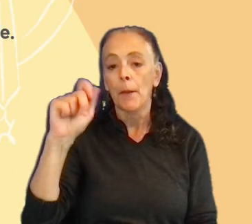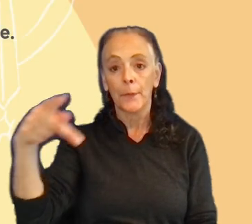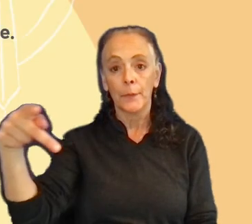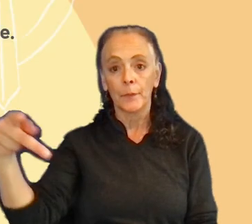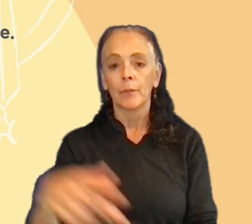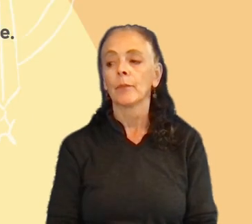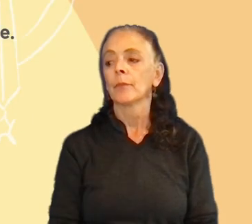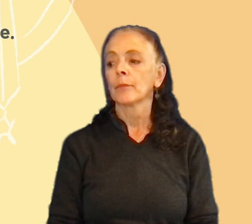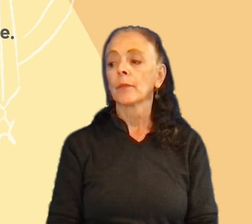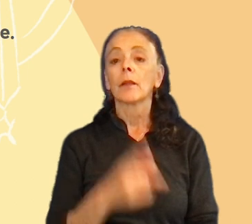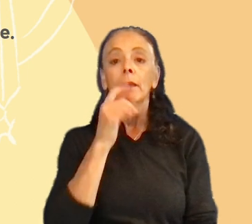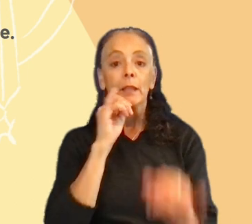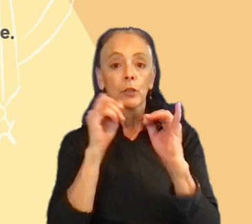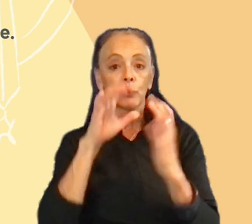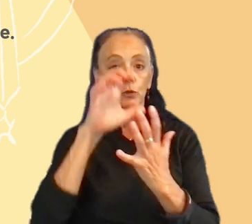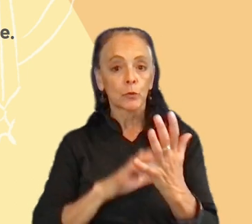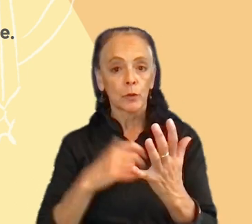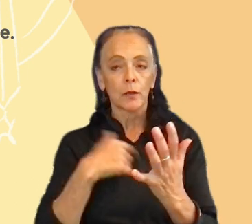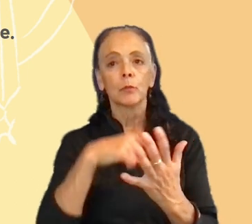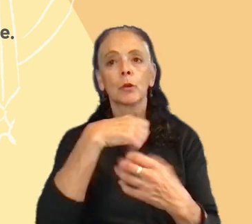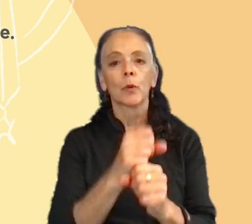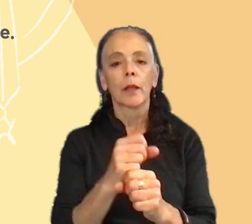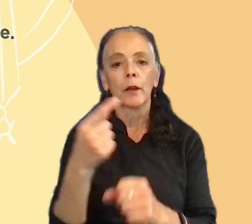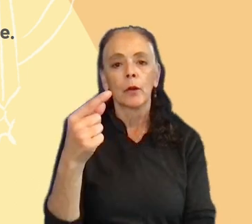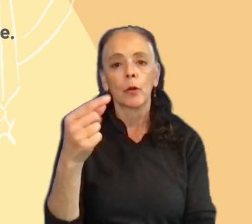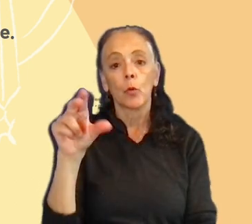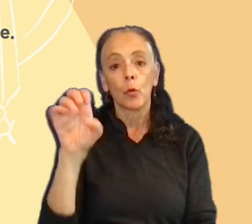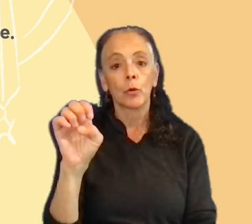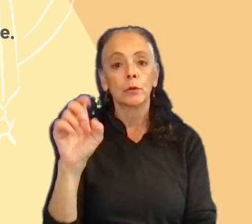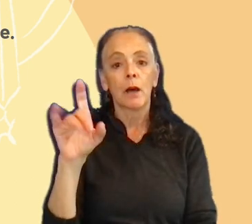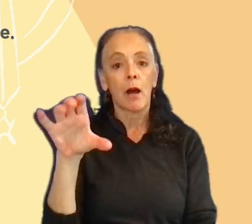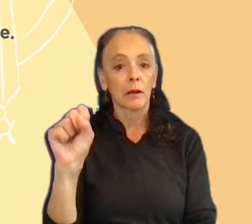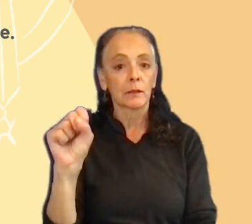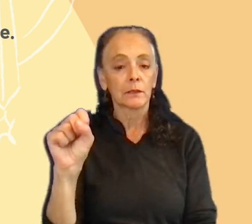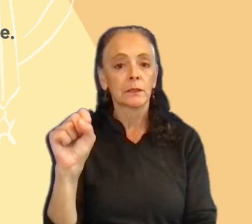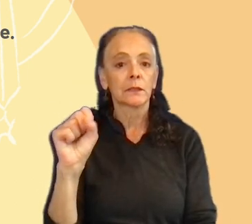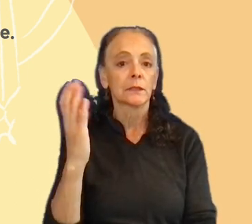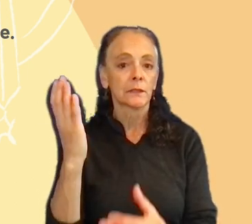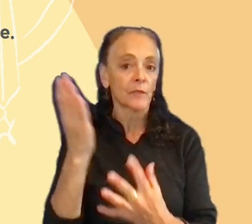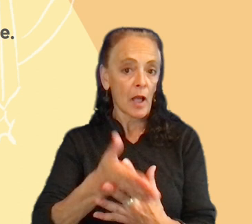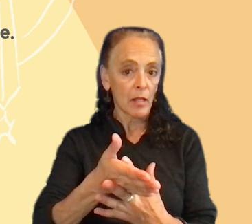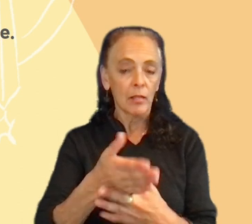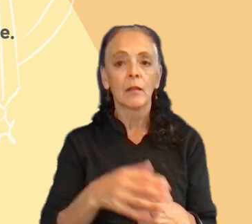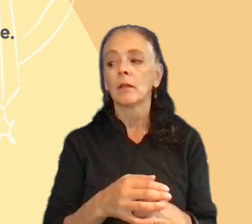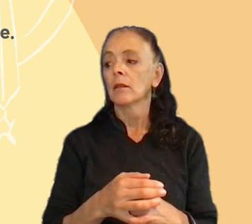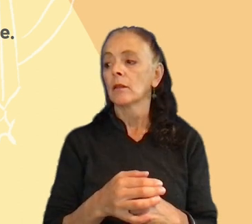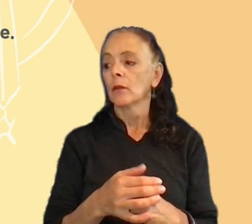For the interview script, we created this Google Docs file. Where we had big